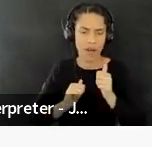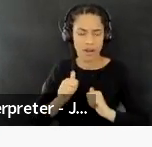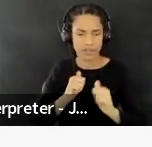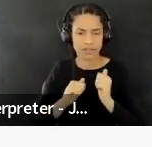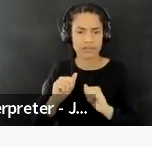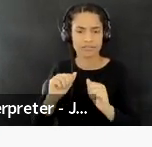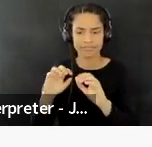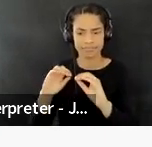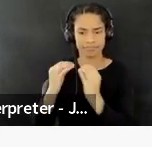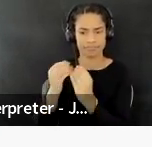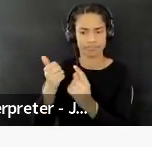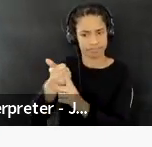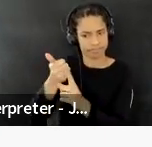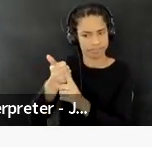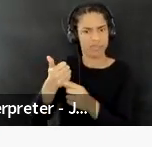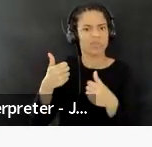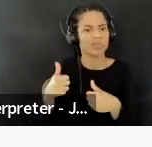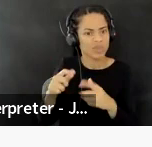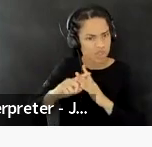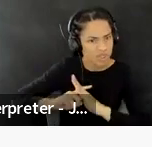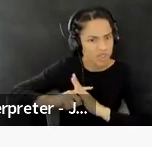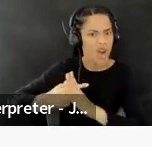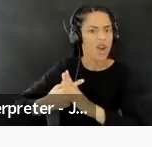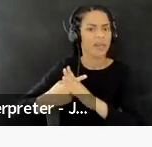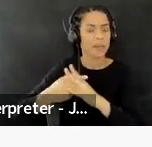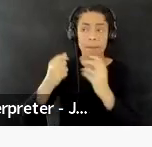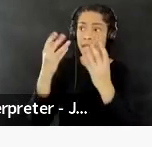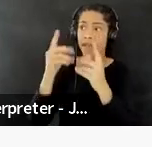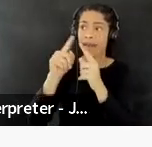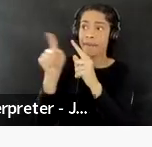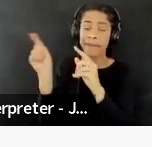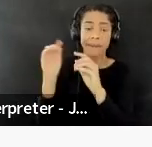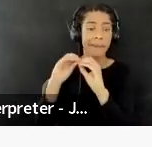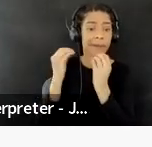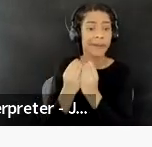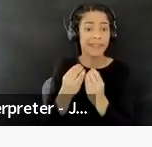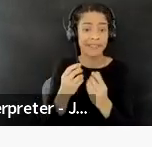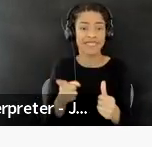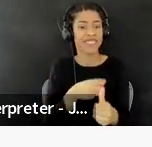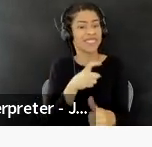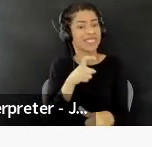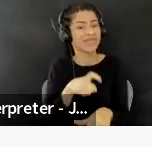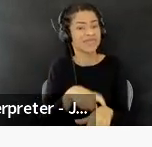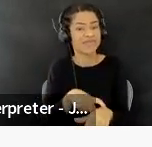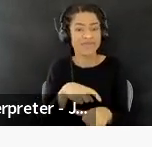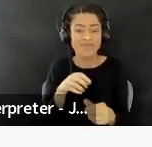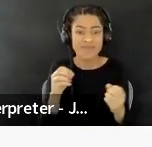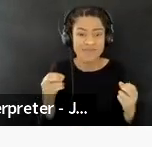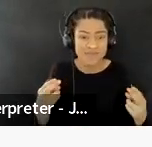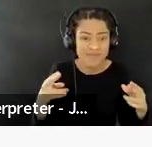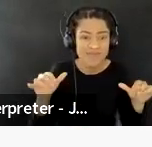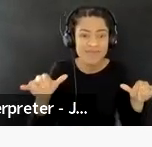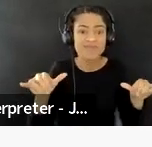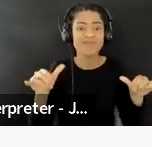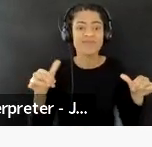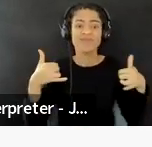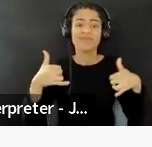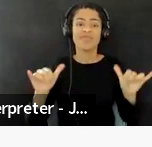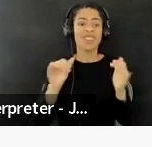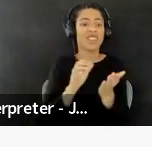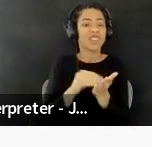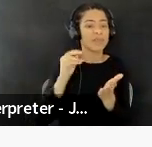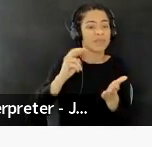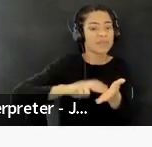many are just dipping their toes in for the very first time and just learning, um, what decolonization really